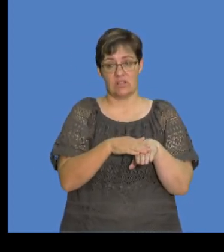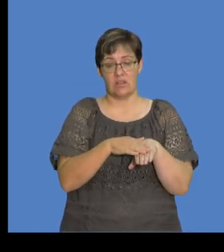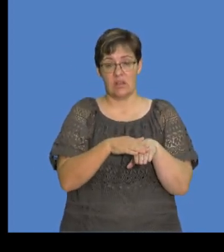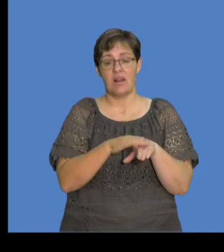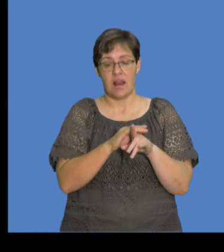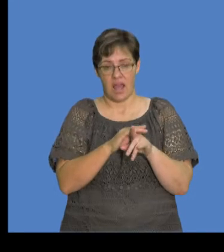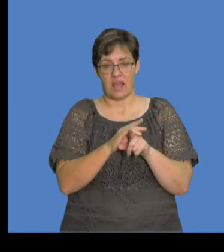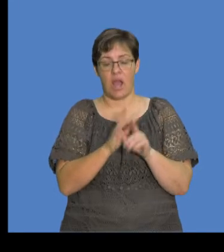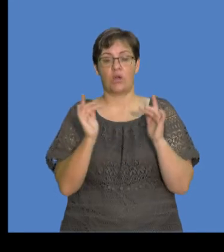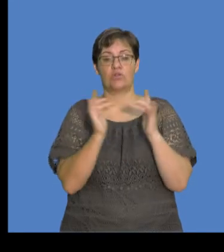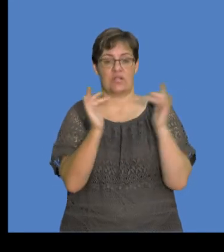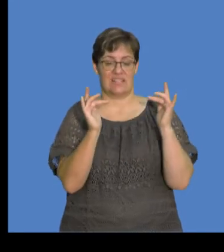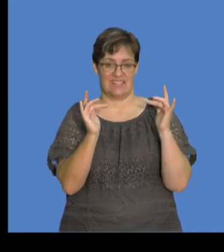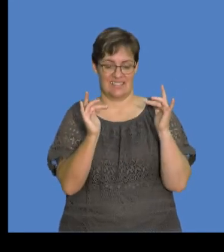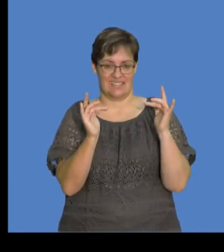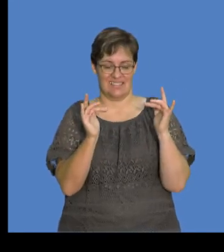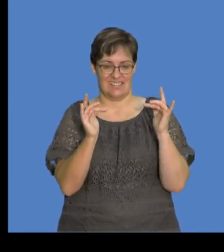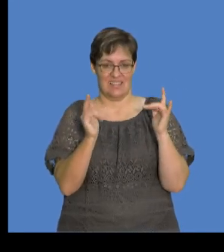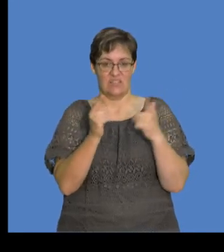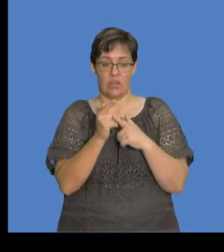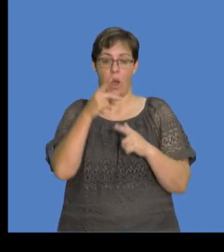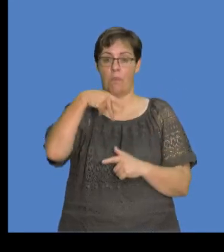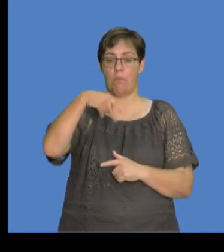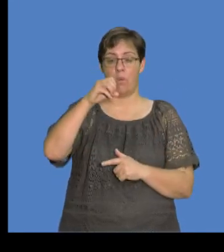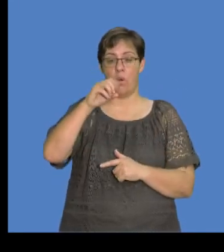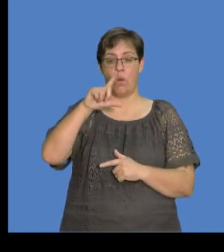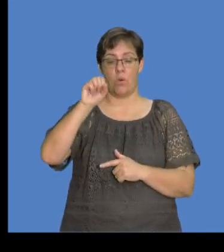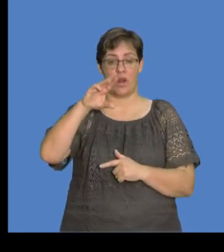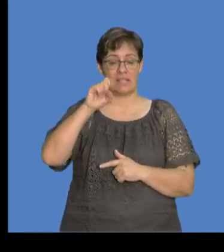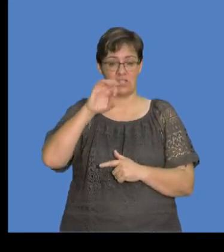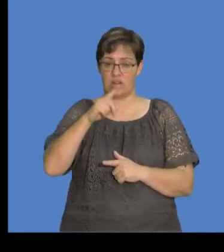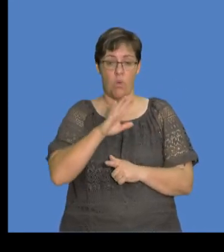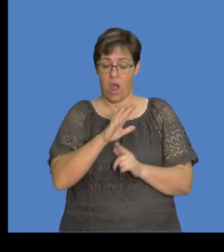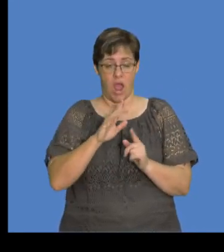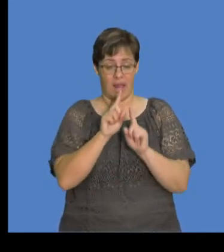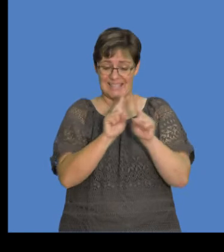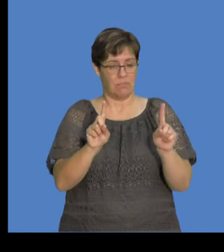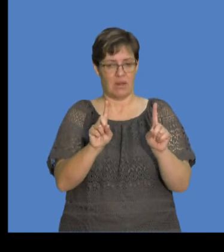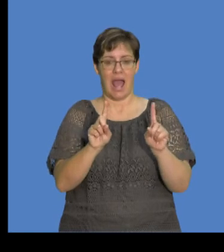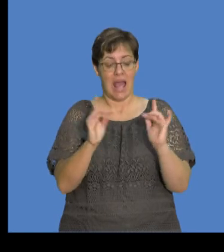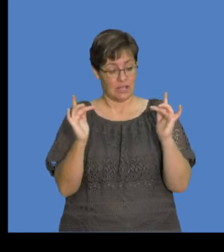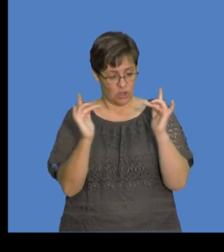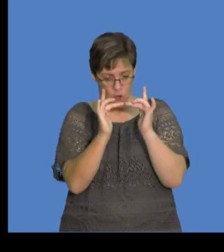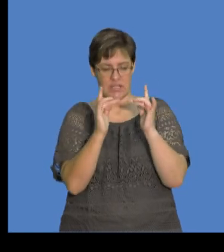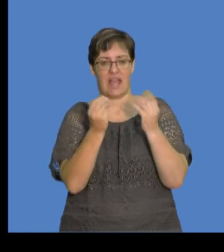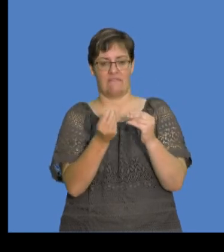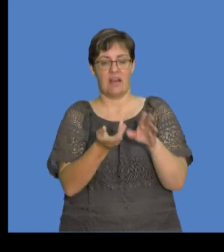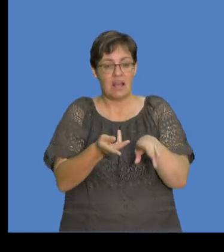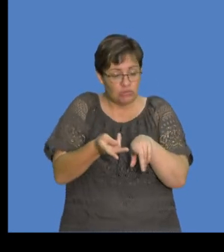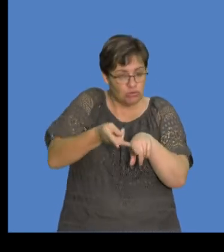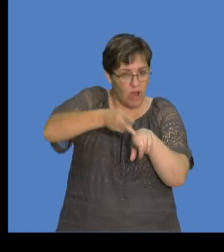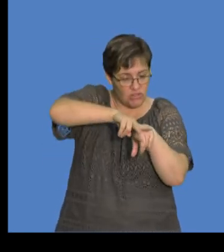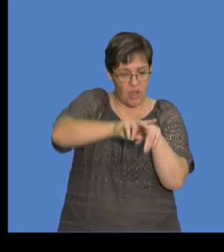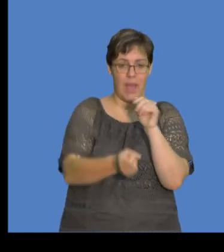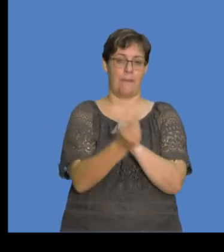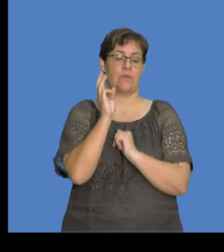is brought into contact. So we can't talk polarization here because there is contact. So transfer of charge will actually take place.